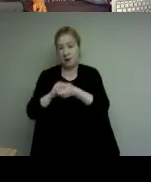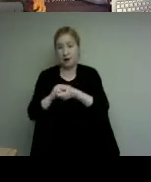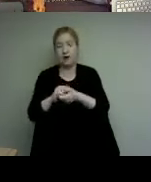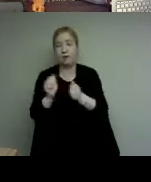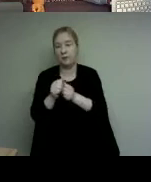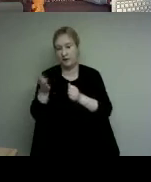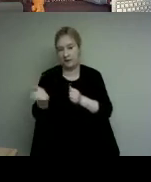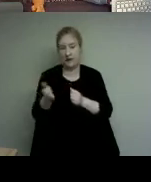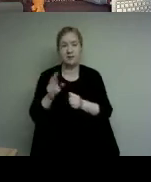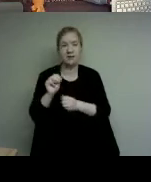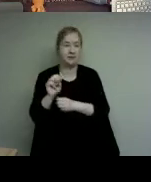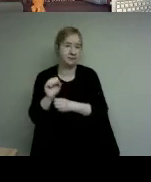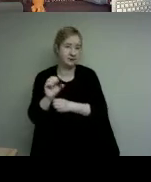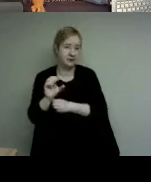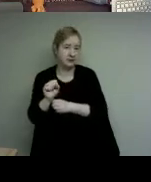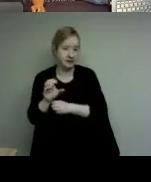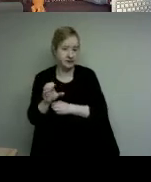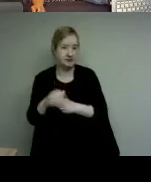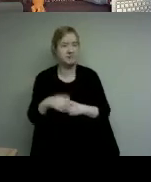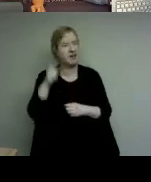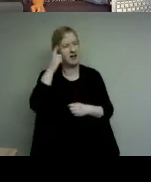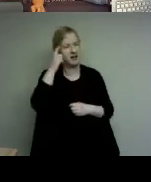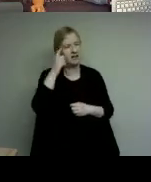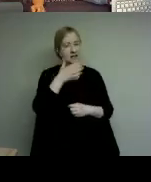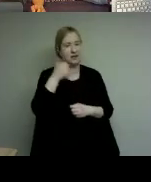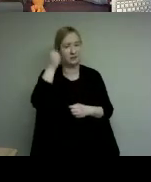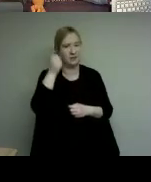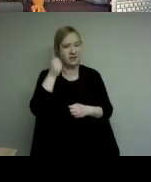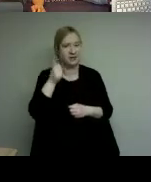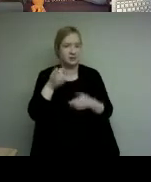with a membership company themselves i think it was a win-win for all